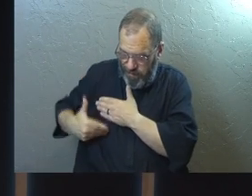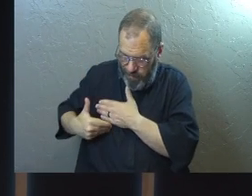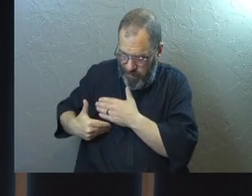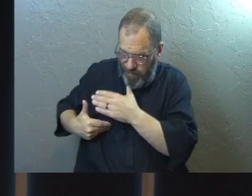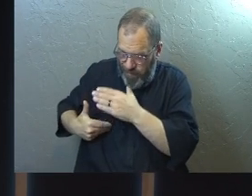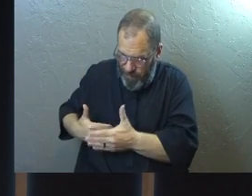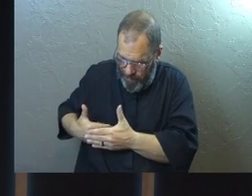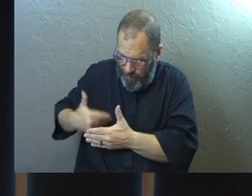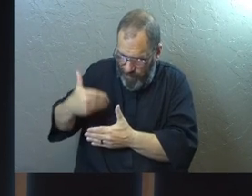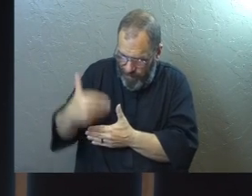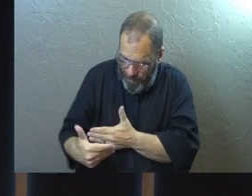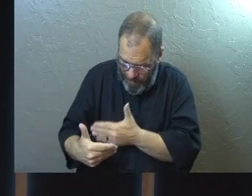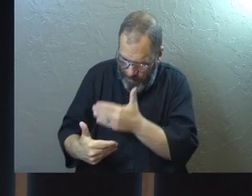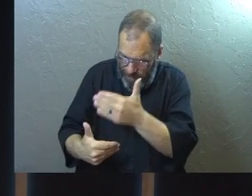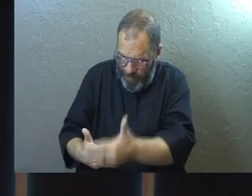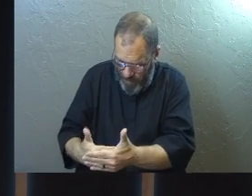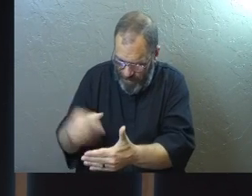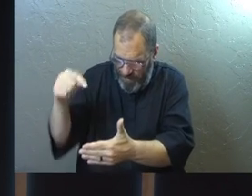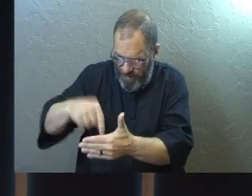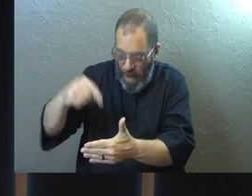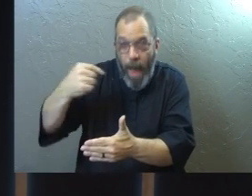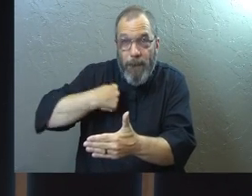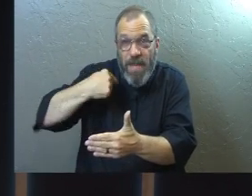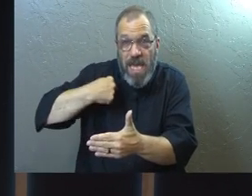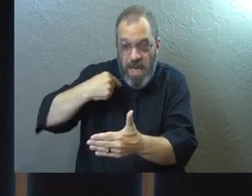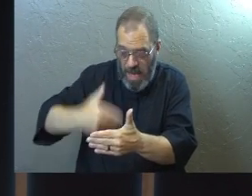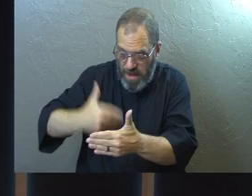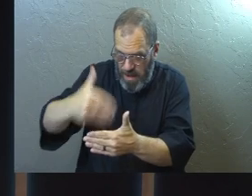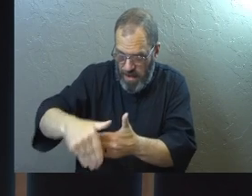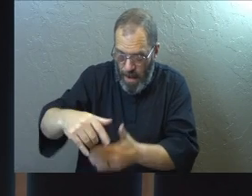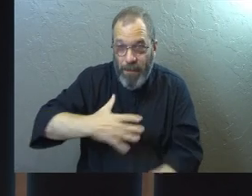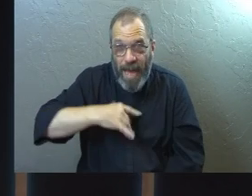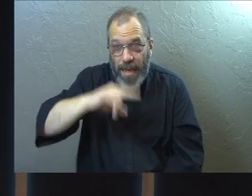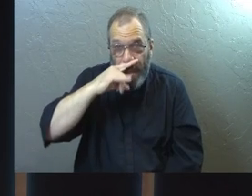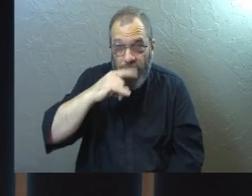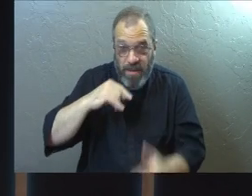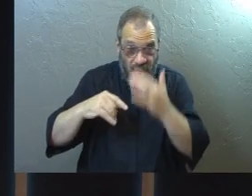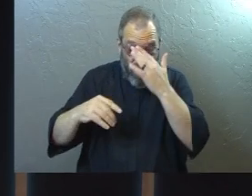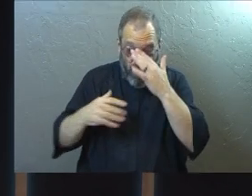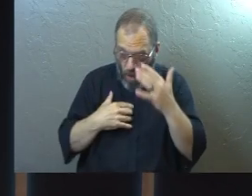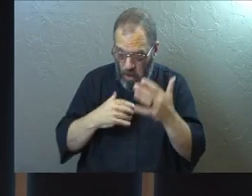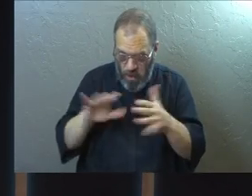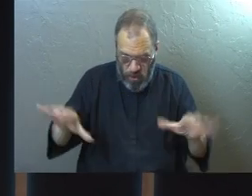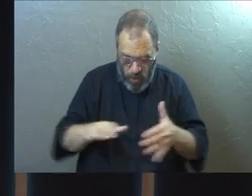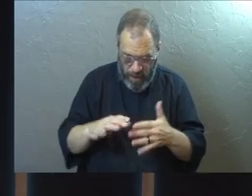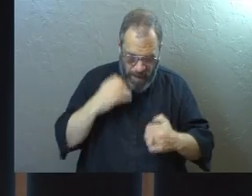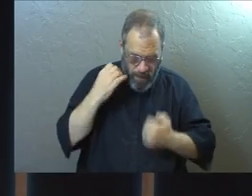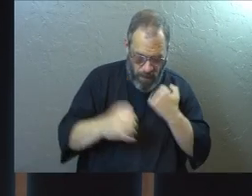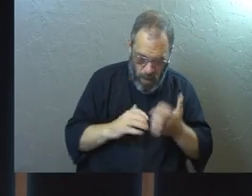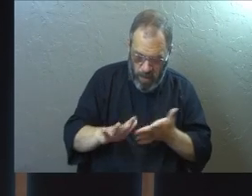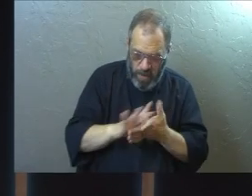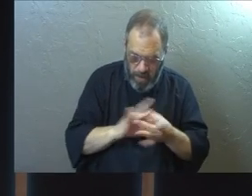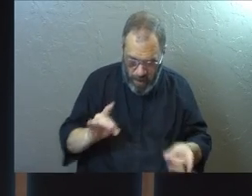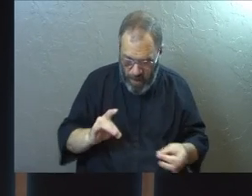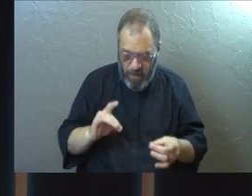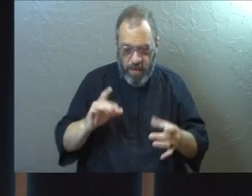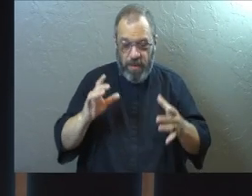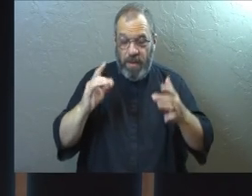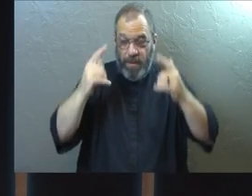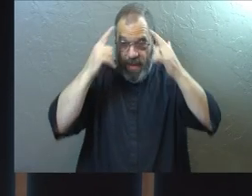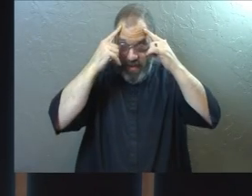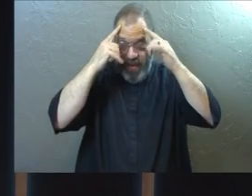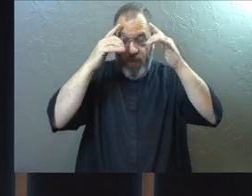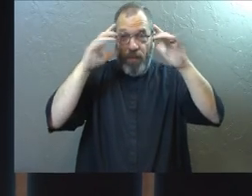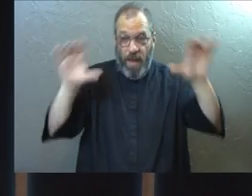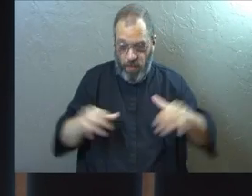And the more I start to realize what has really set me here emotionally and mentally and spiritually, I start to see the things that